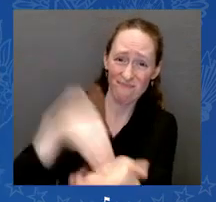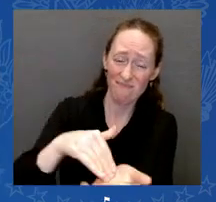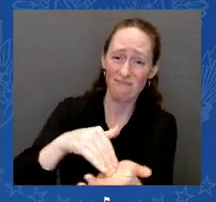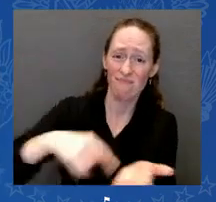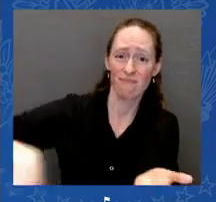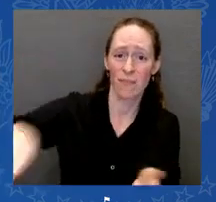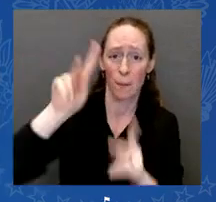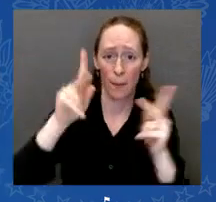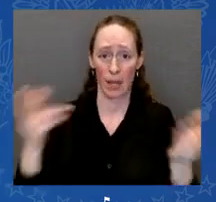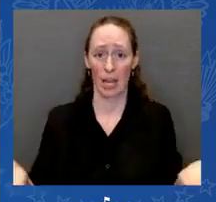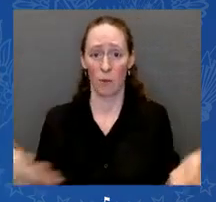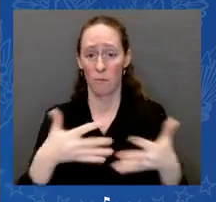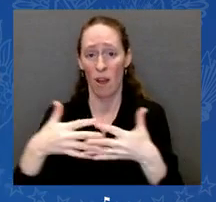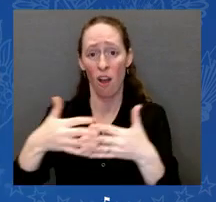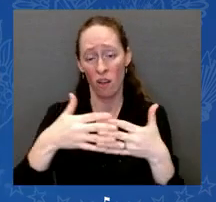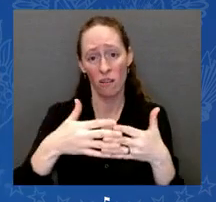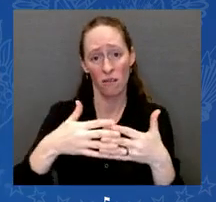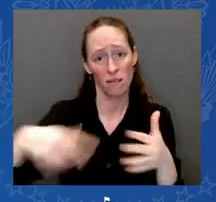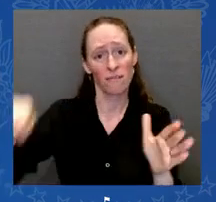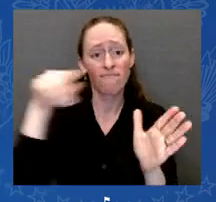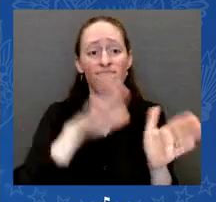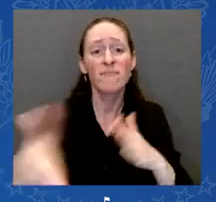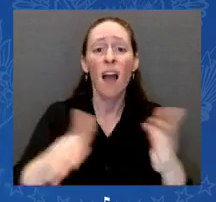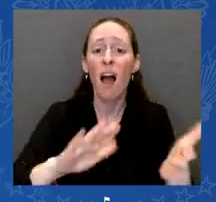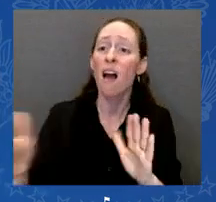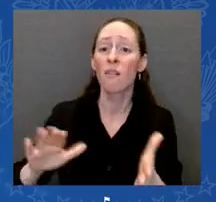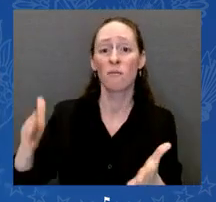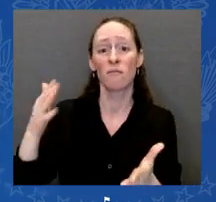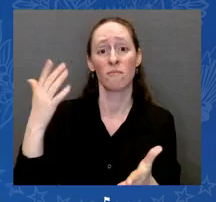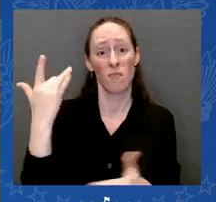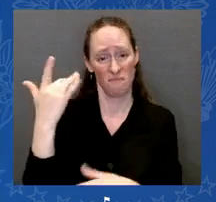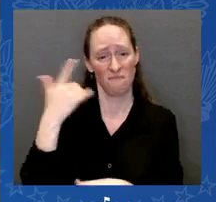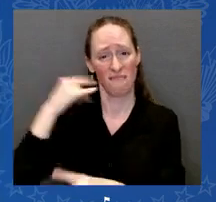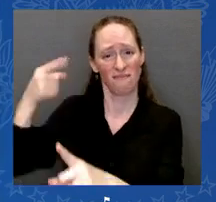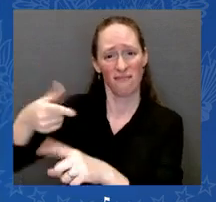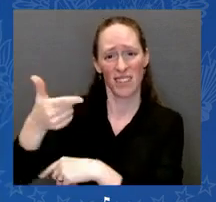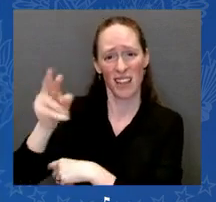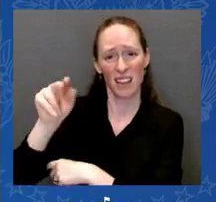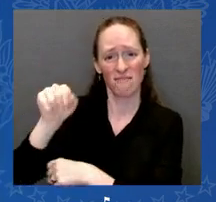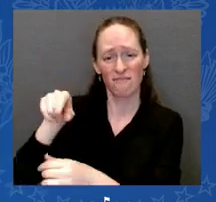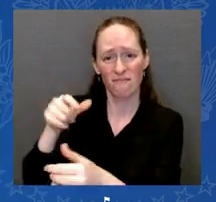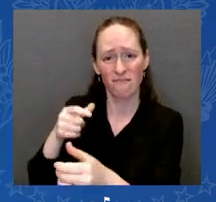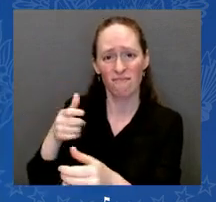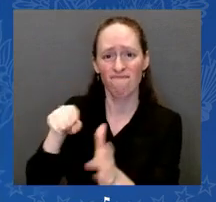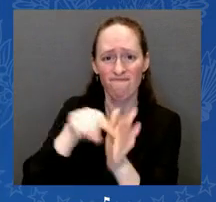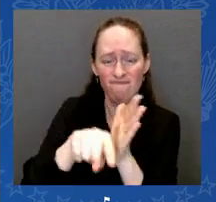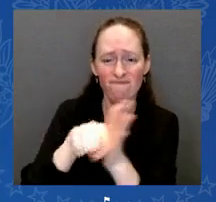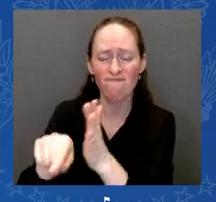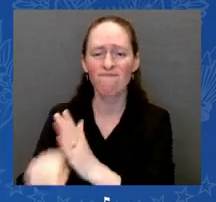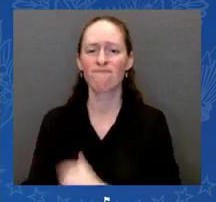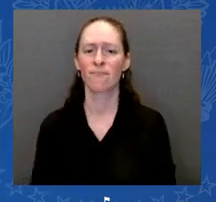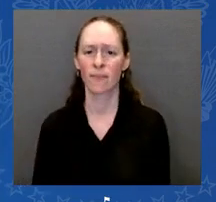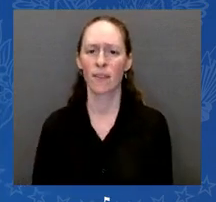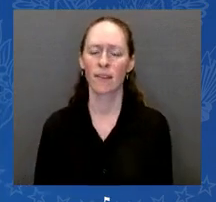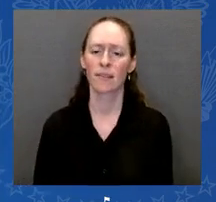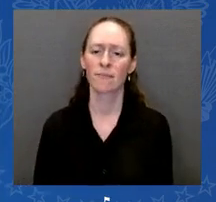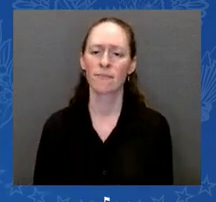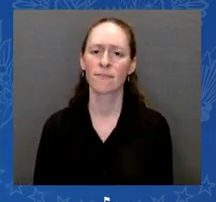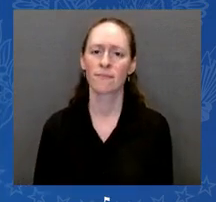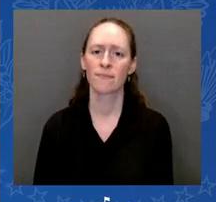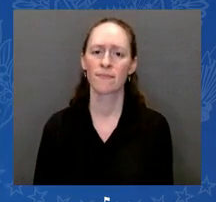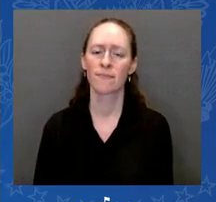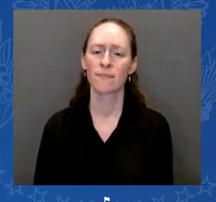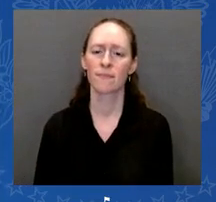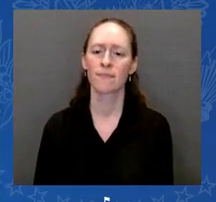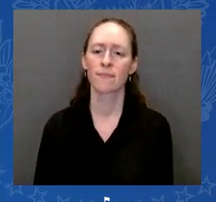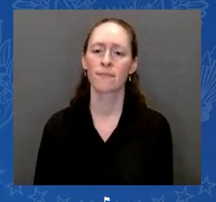Tragically, guns are now the number one killer of American children. Gun violence is a public